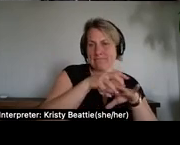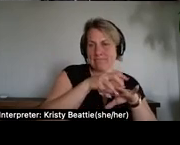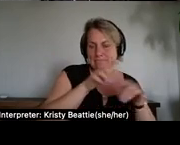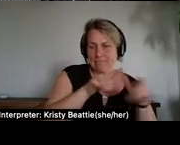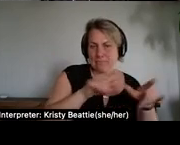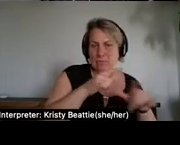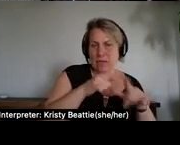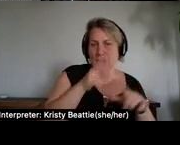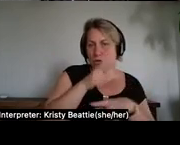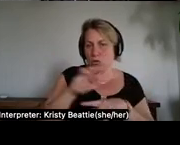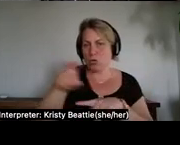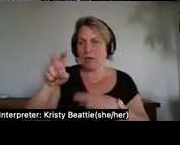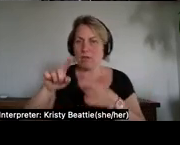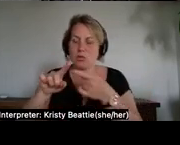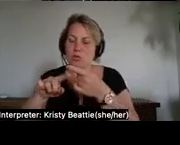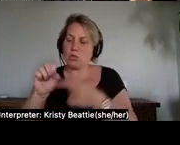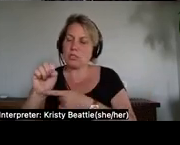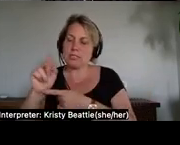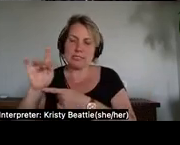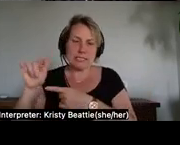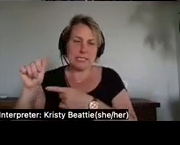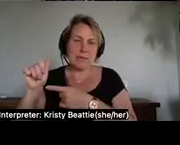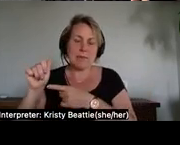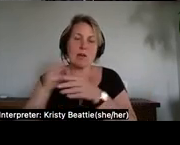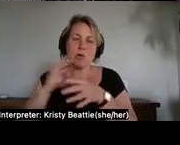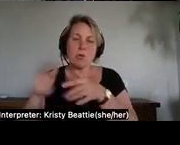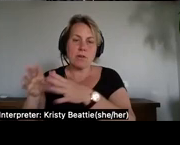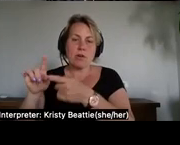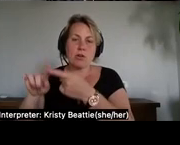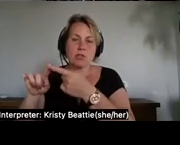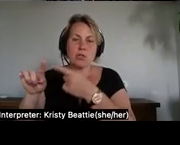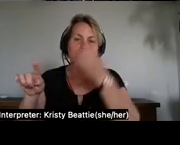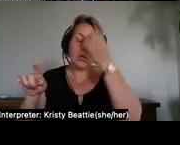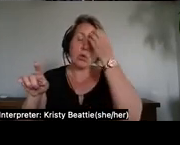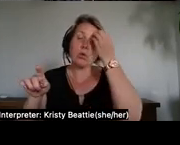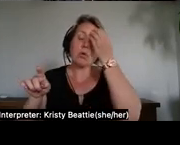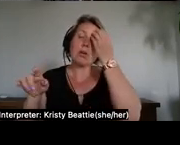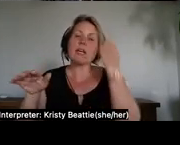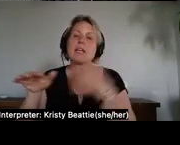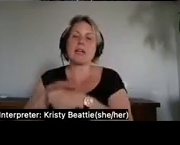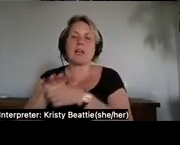skina river to the gitsan people who also speak the dialect of some alia